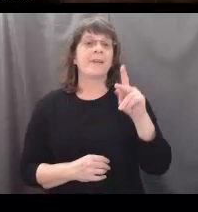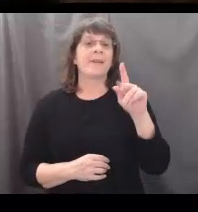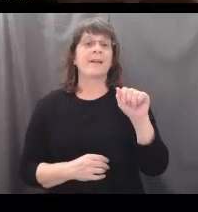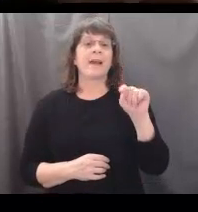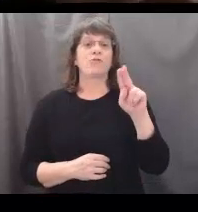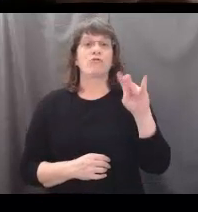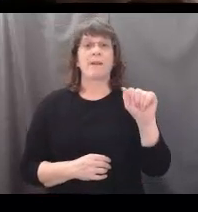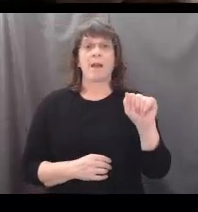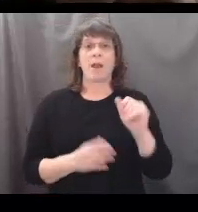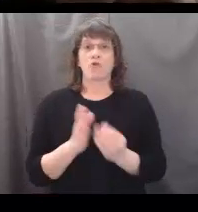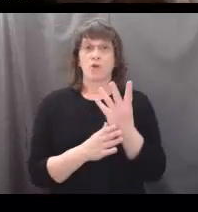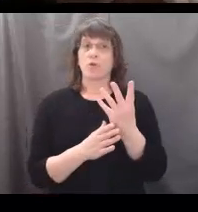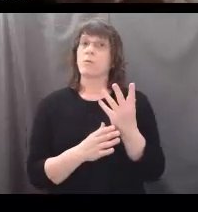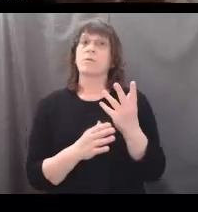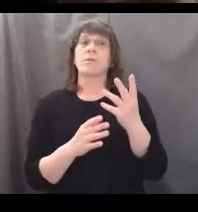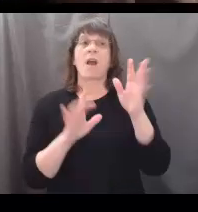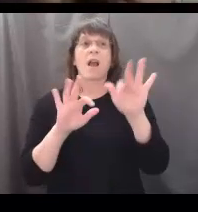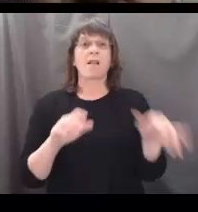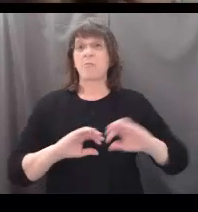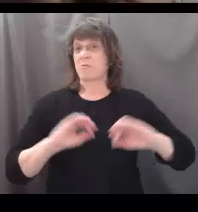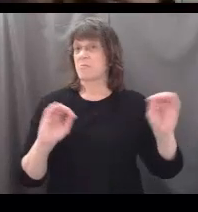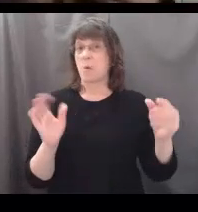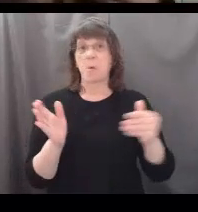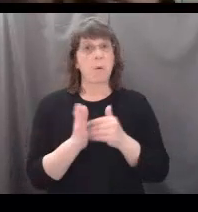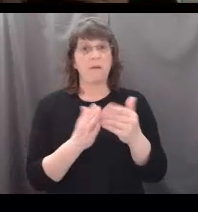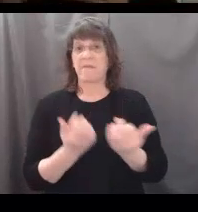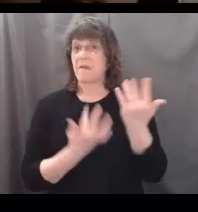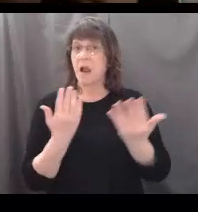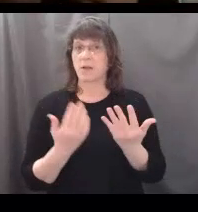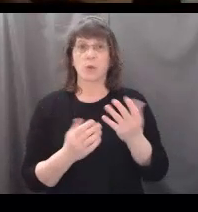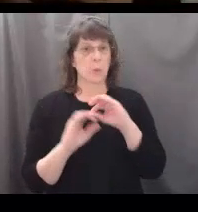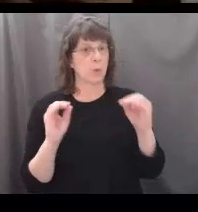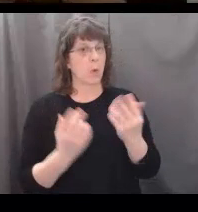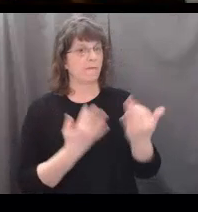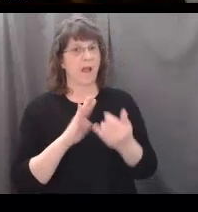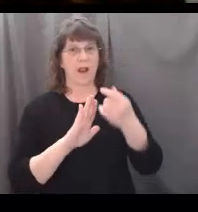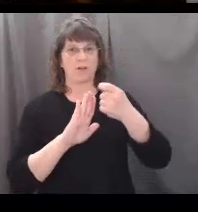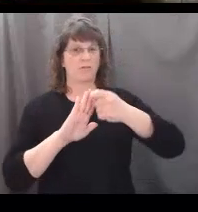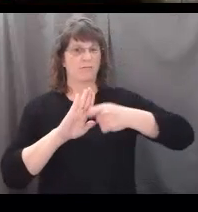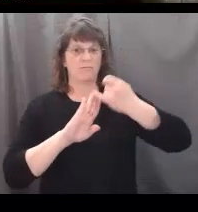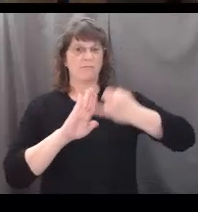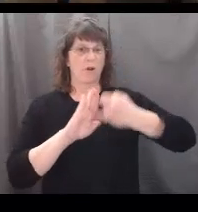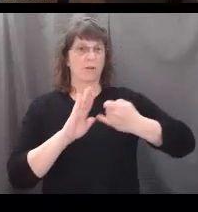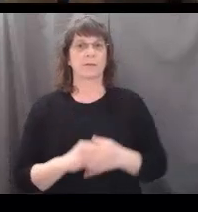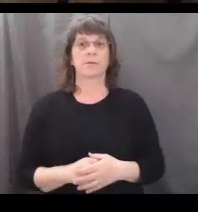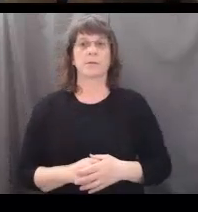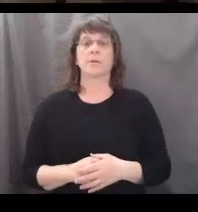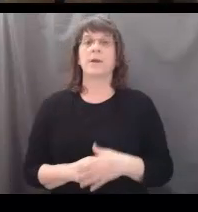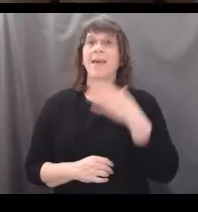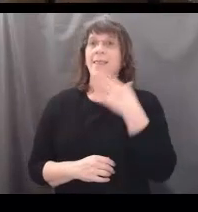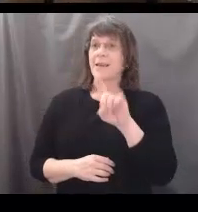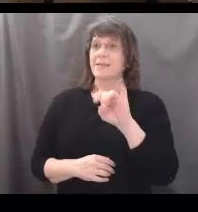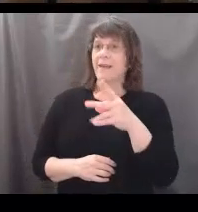in a climate without frequent fires, so they don't have any fire scars. Thanks, Daphnia.